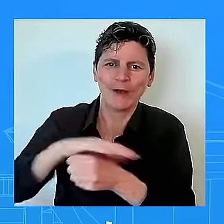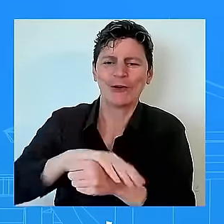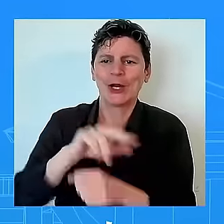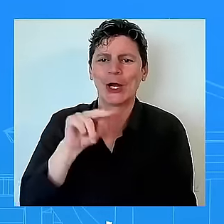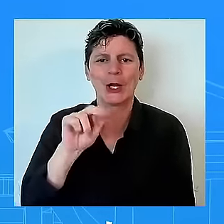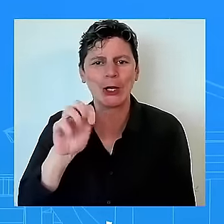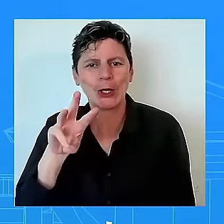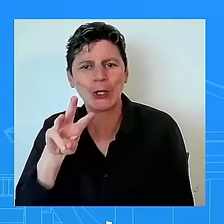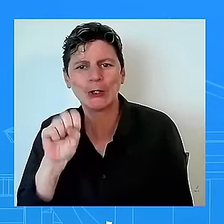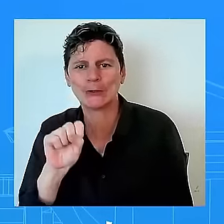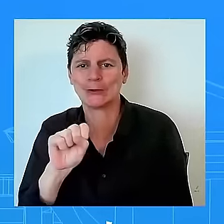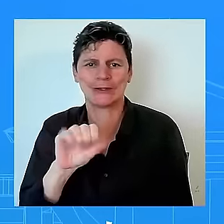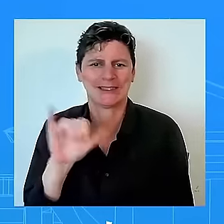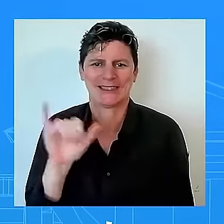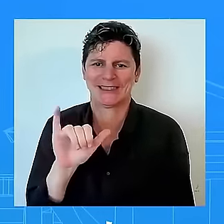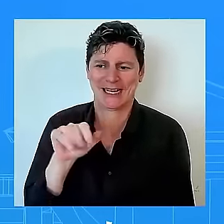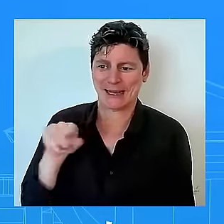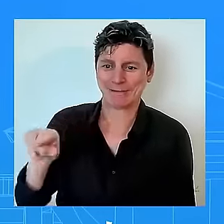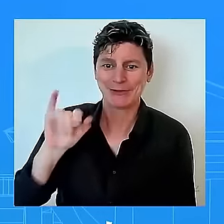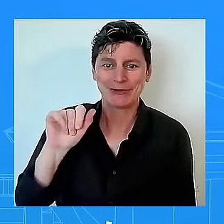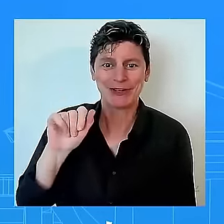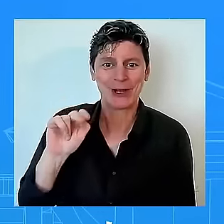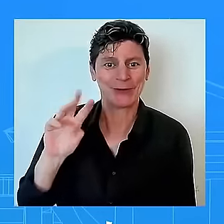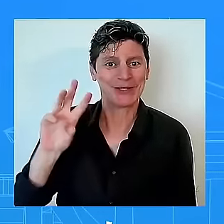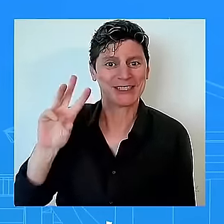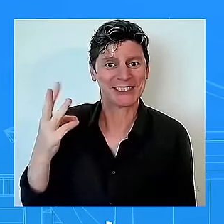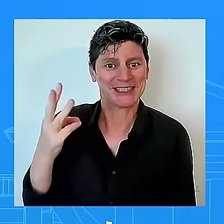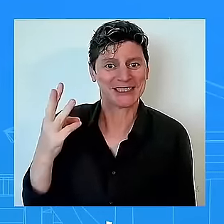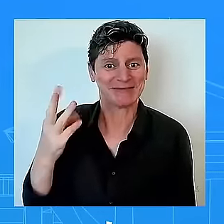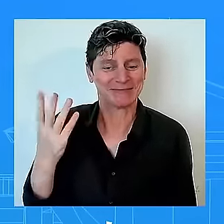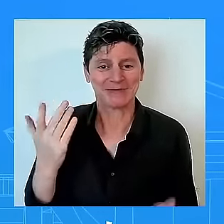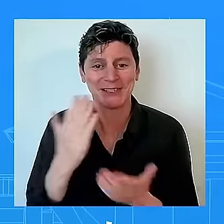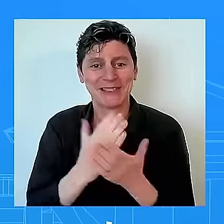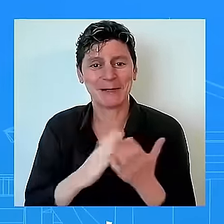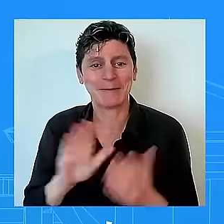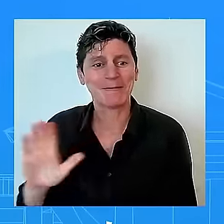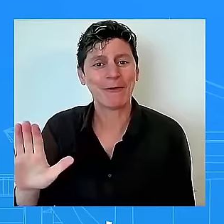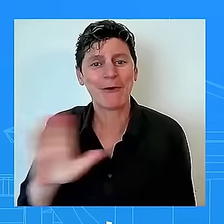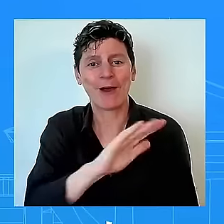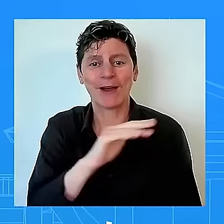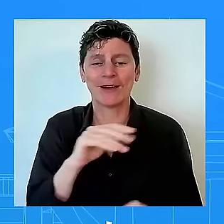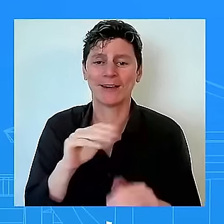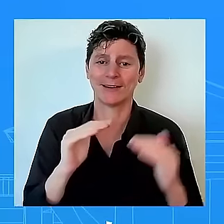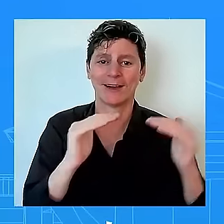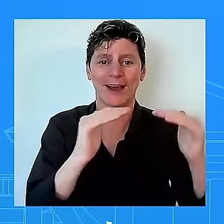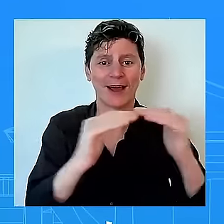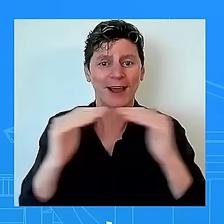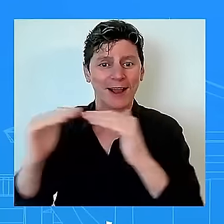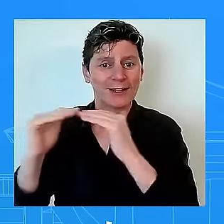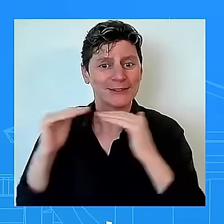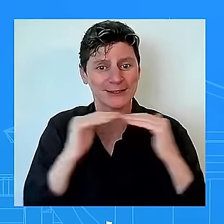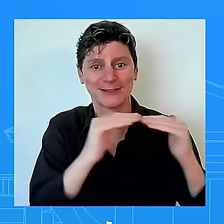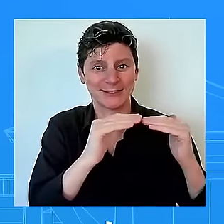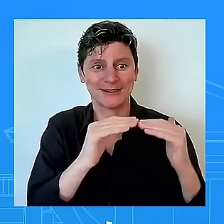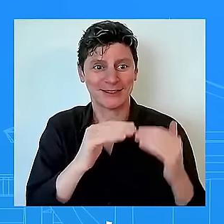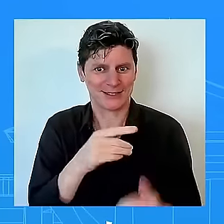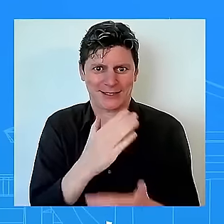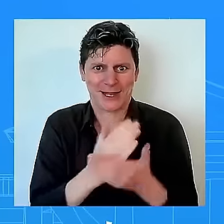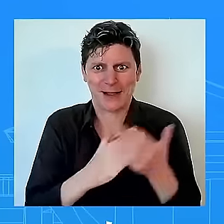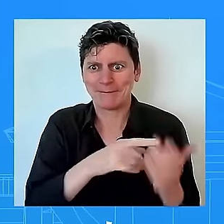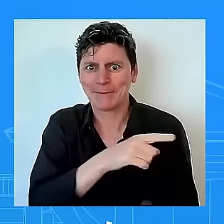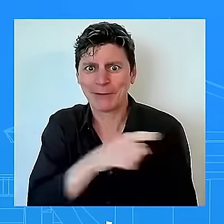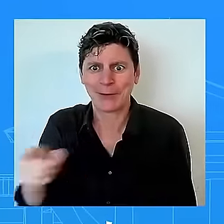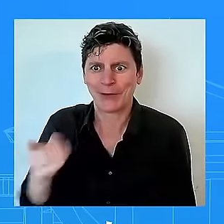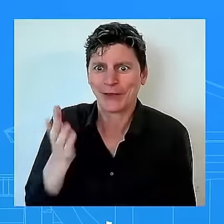before some of your colleagues were there some of you were there on january 6 and you had to report that the way you saw it the obligation